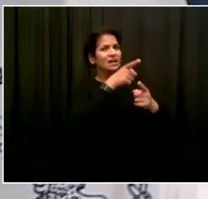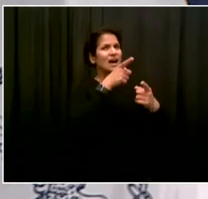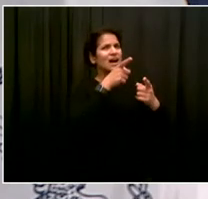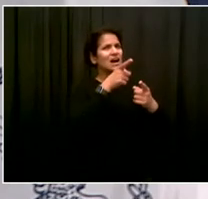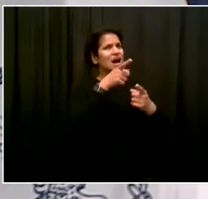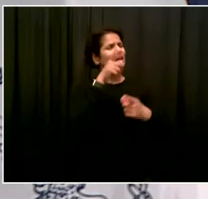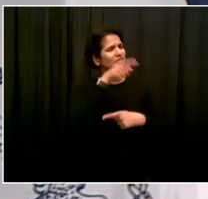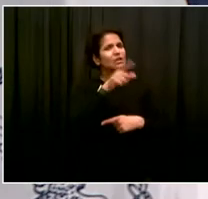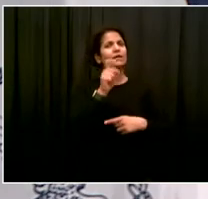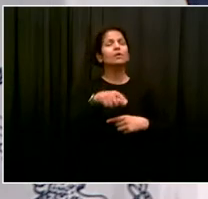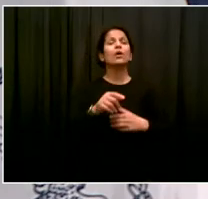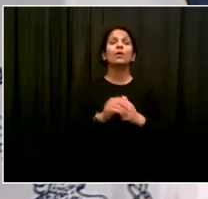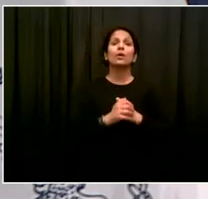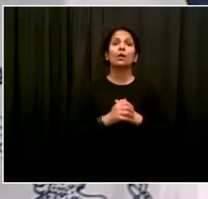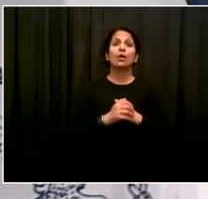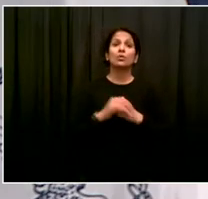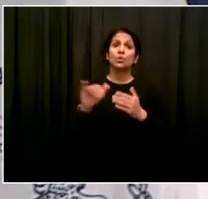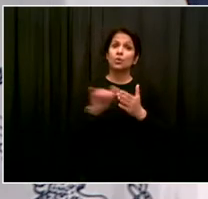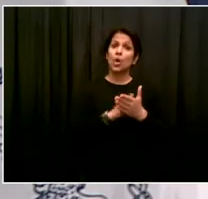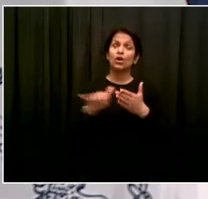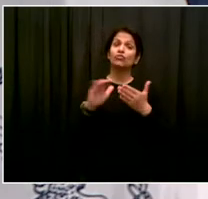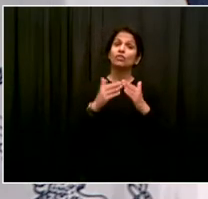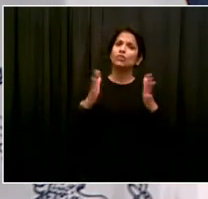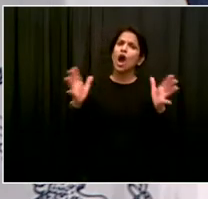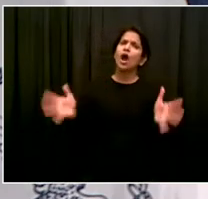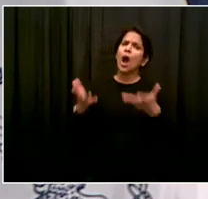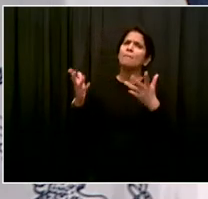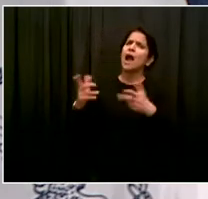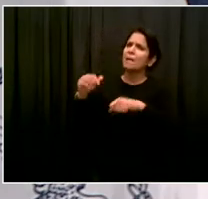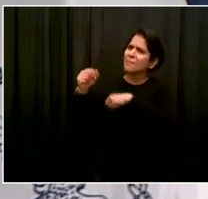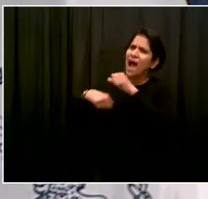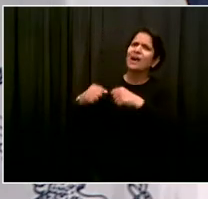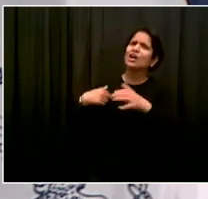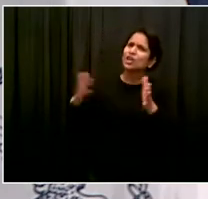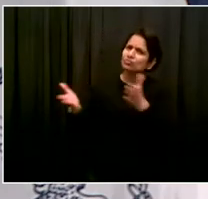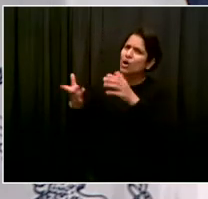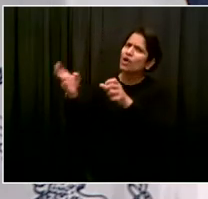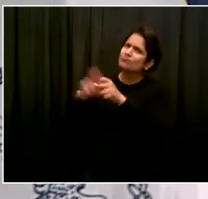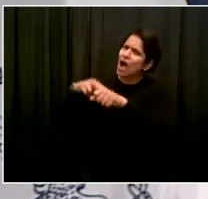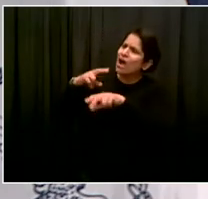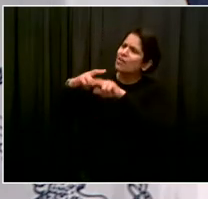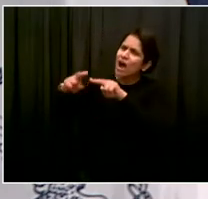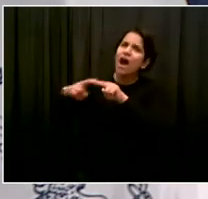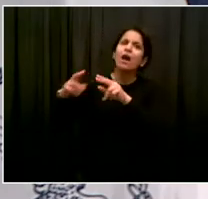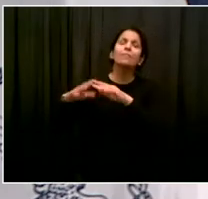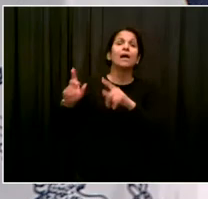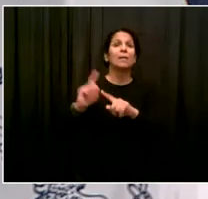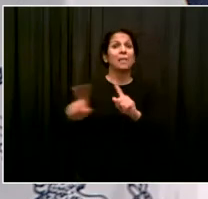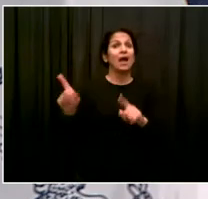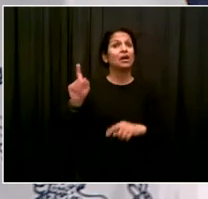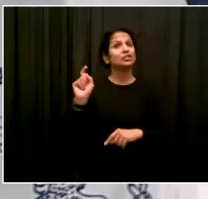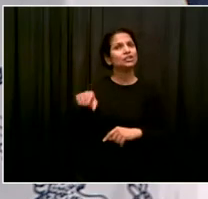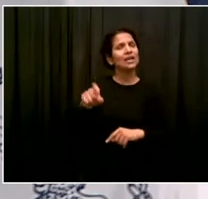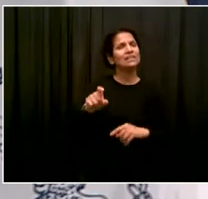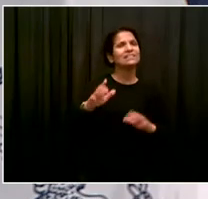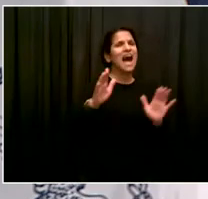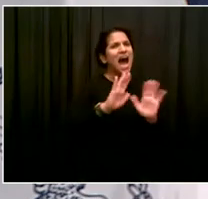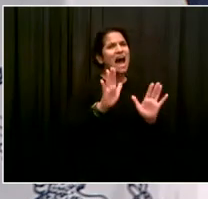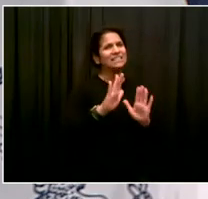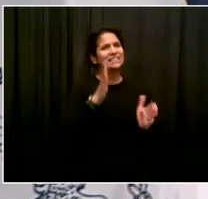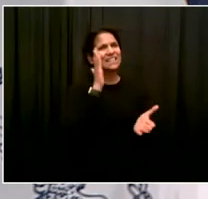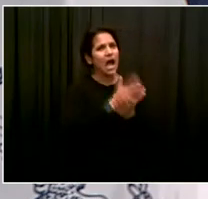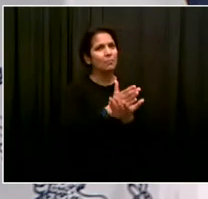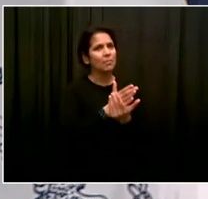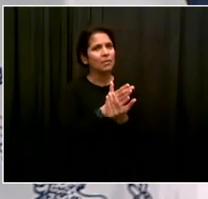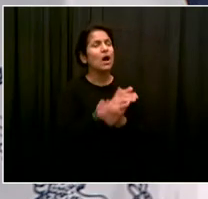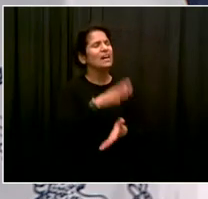It's kind of a policy question as well, if we want to get away from big oil. What can the city do to actively discourage car use here, given that's